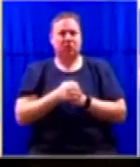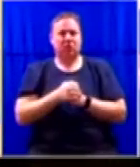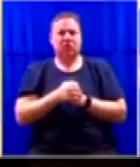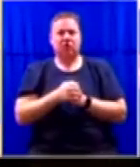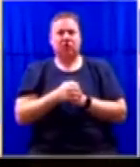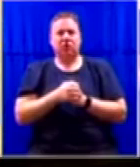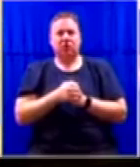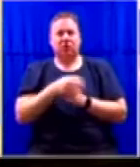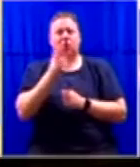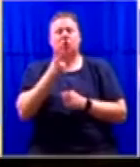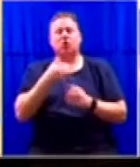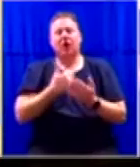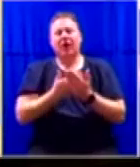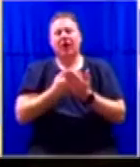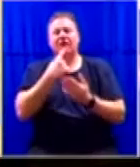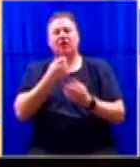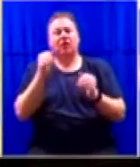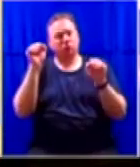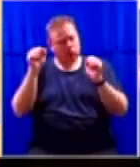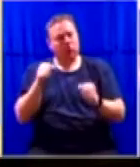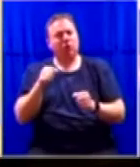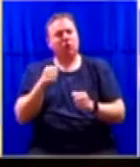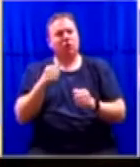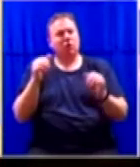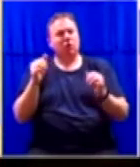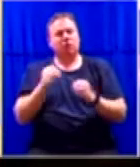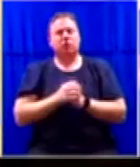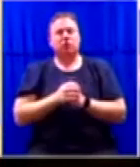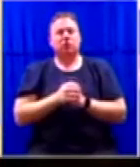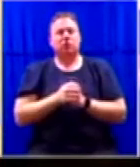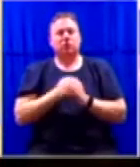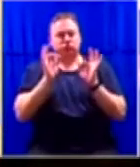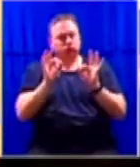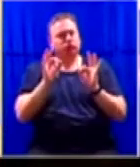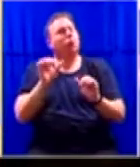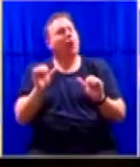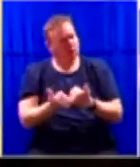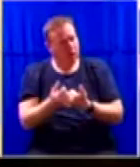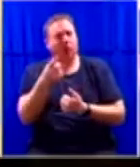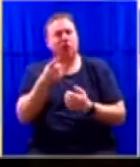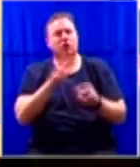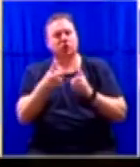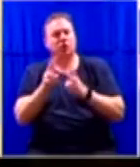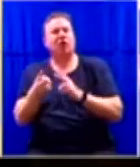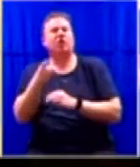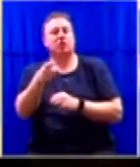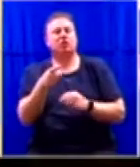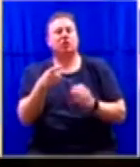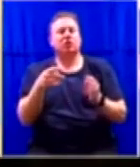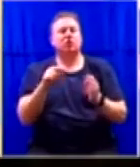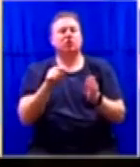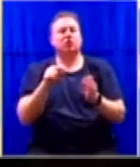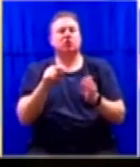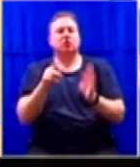of those regulations for the Zonda Commission. That is, as the NPA has said, a game-changer. And it does indicate a